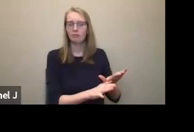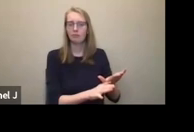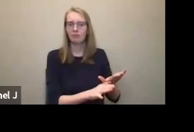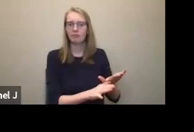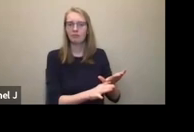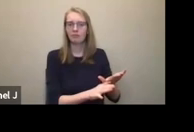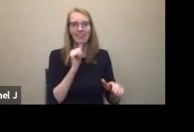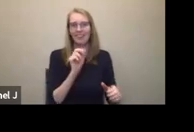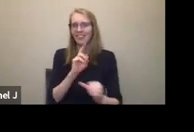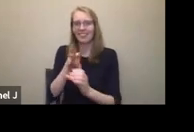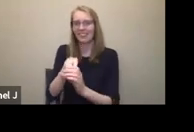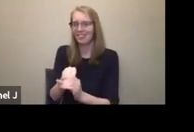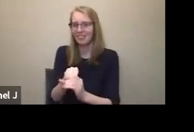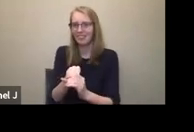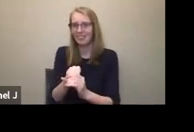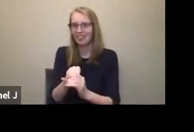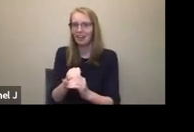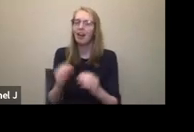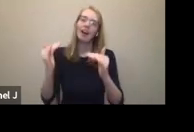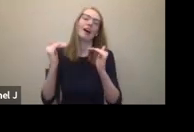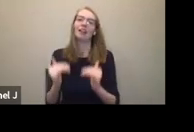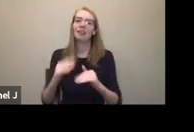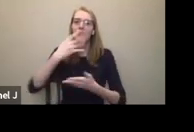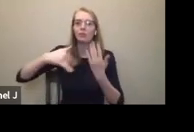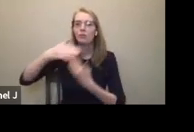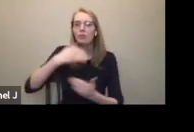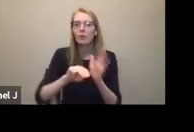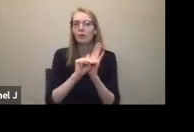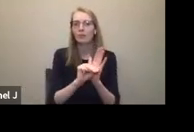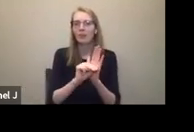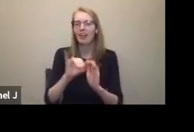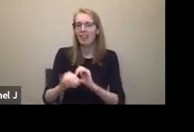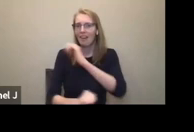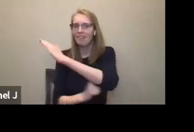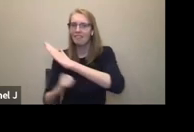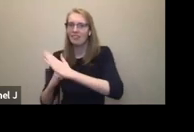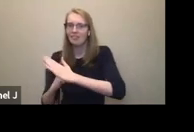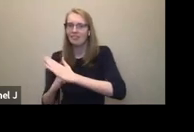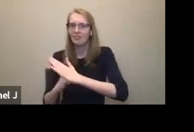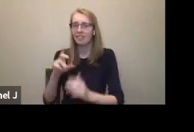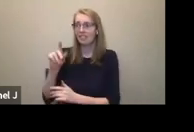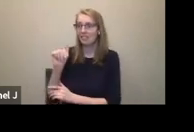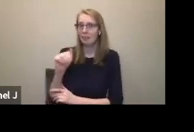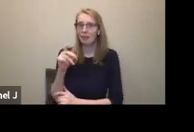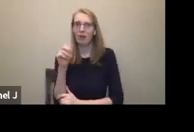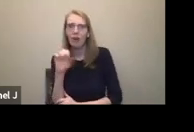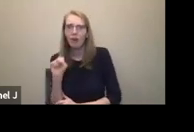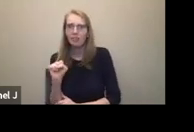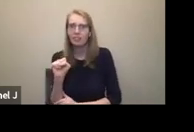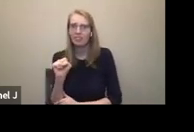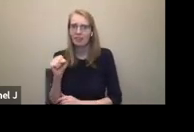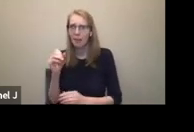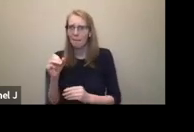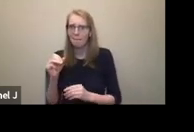services. So then we have this thing called the social model. And that's the foundation of the disability arts, the global disability arts movement.